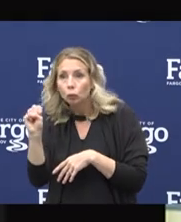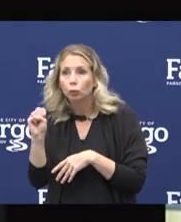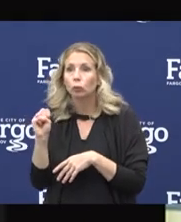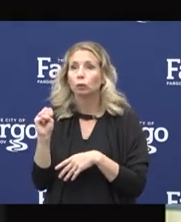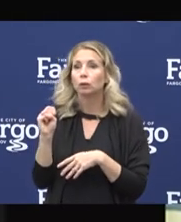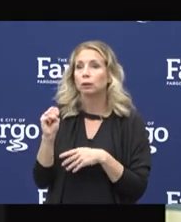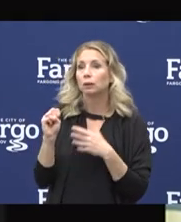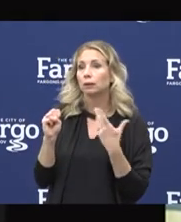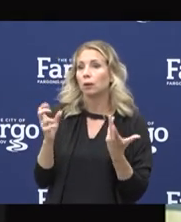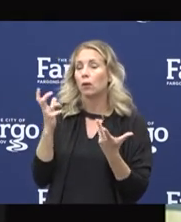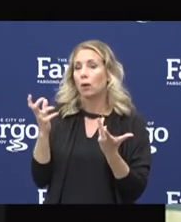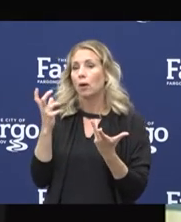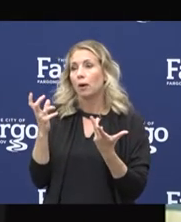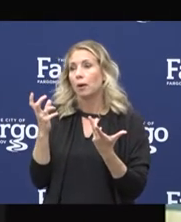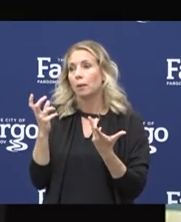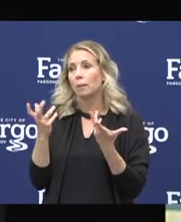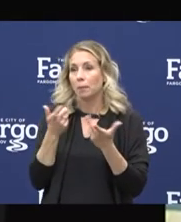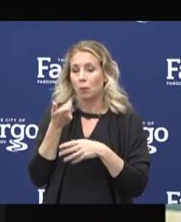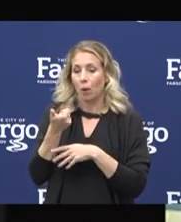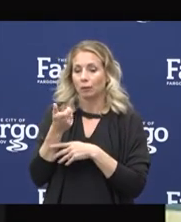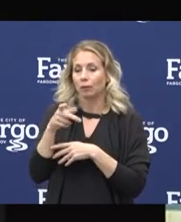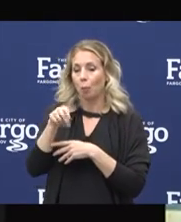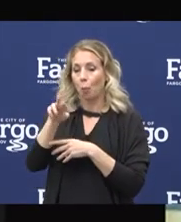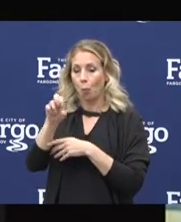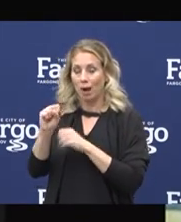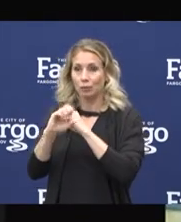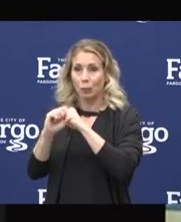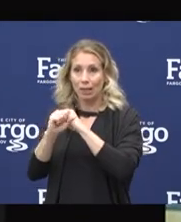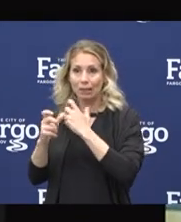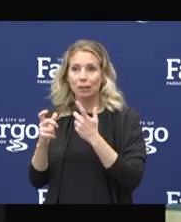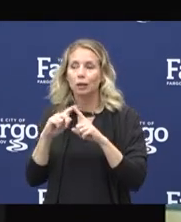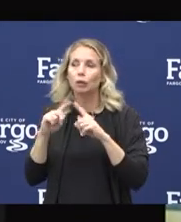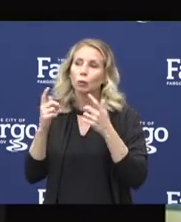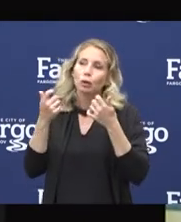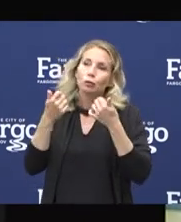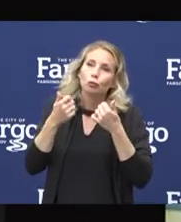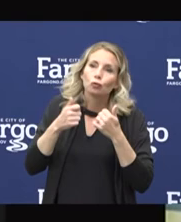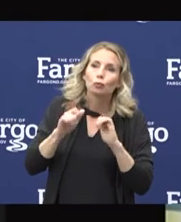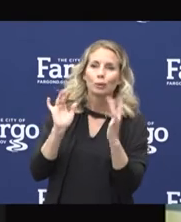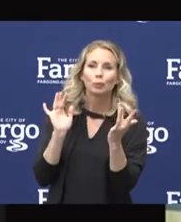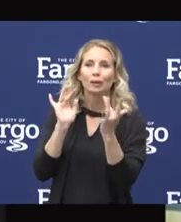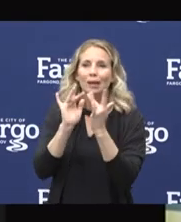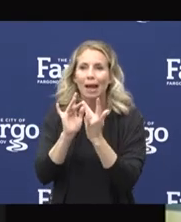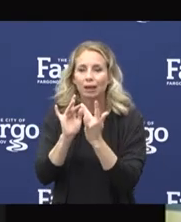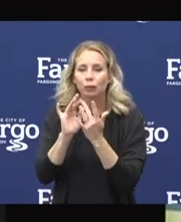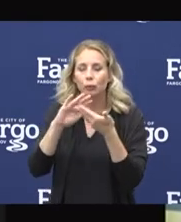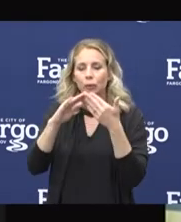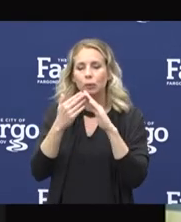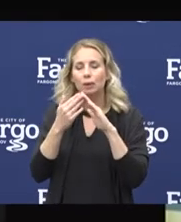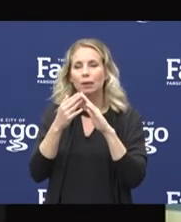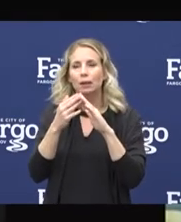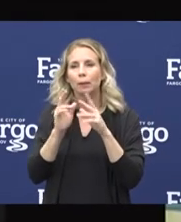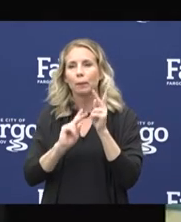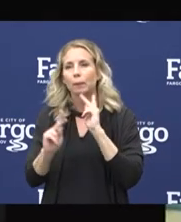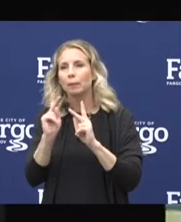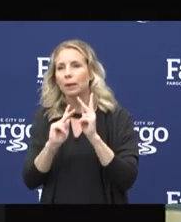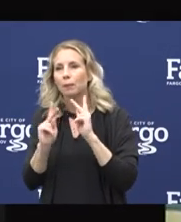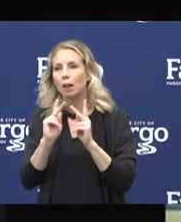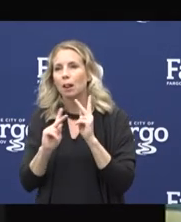conference. And so, we're trying to connect to community members who